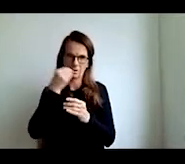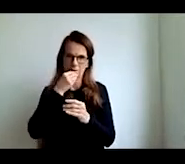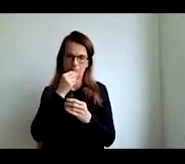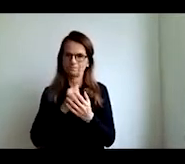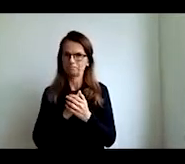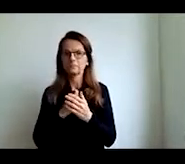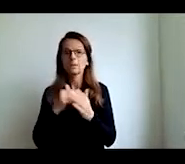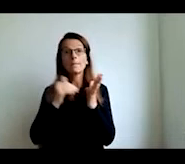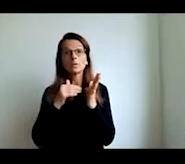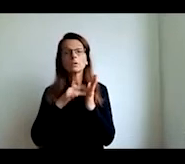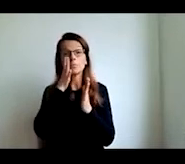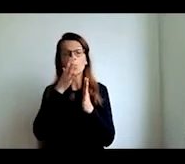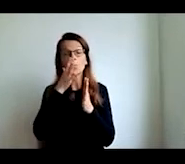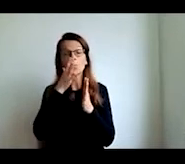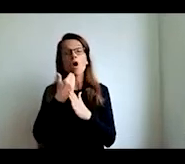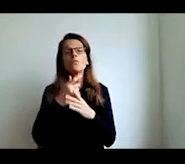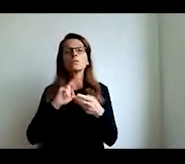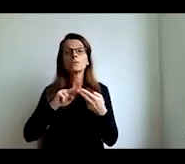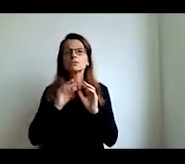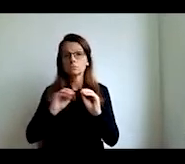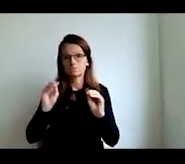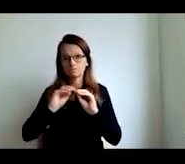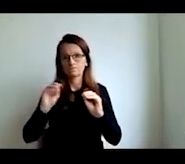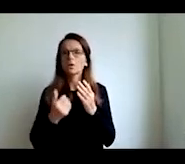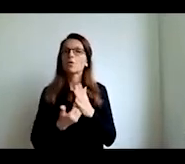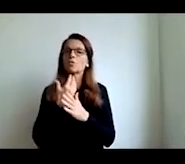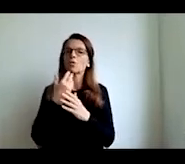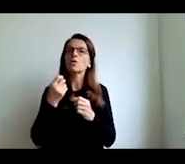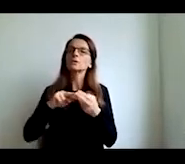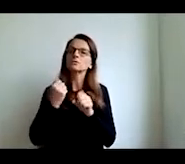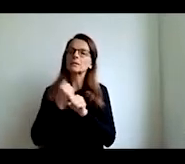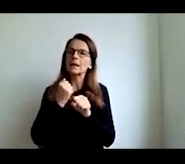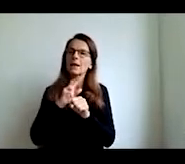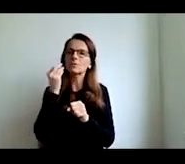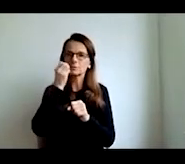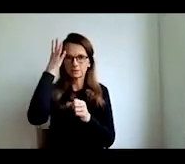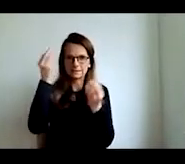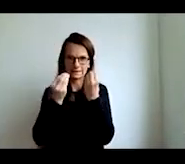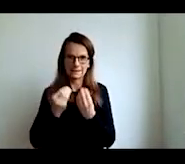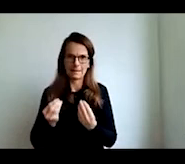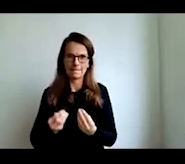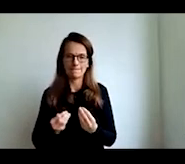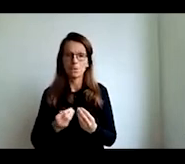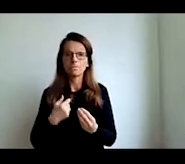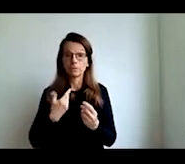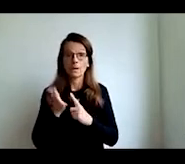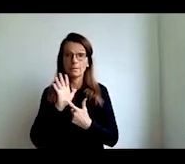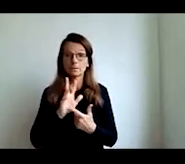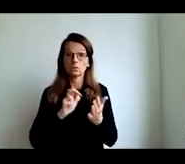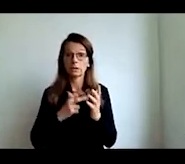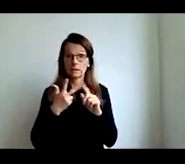pedagogies new ways of working in the education systems but let me introduce a third scenario now